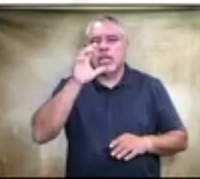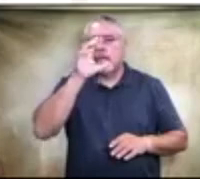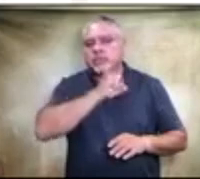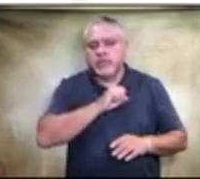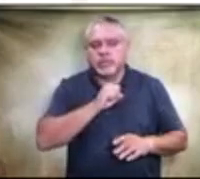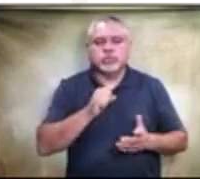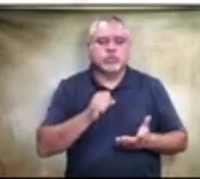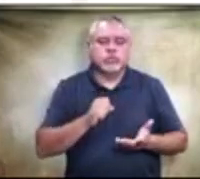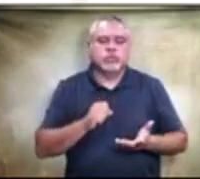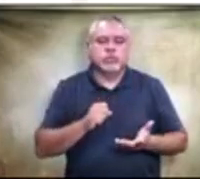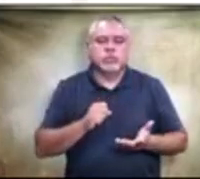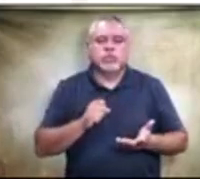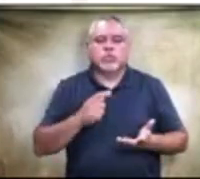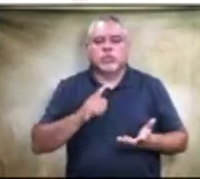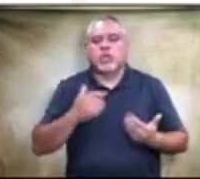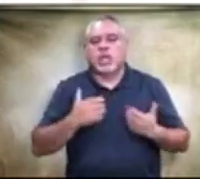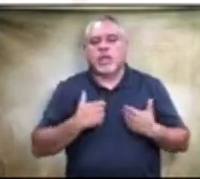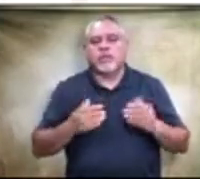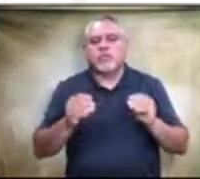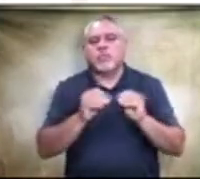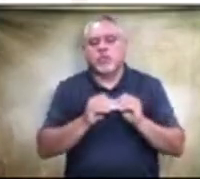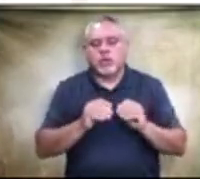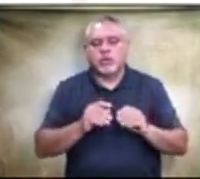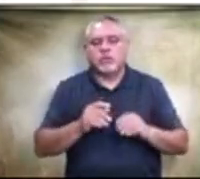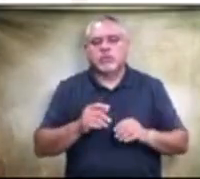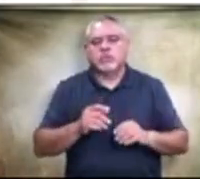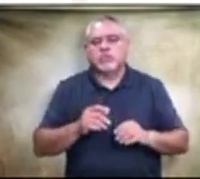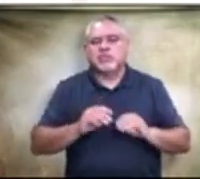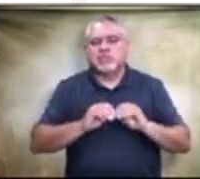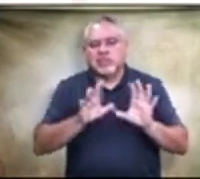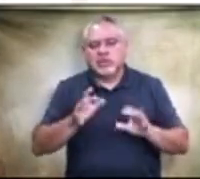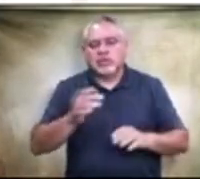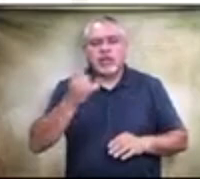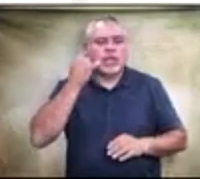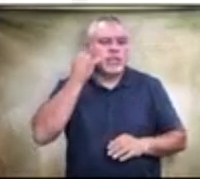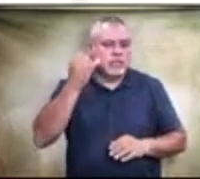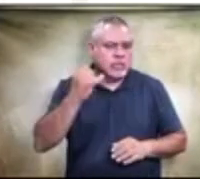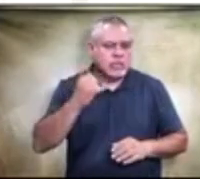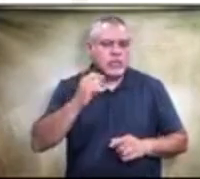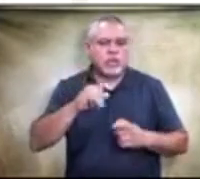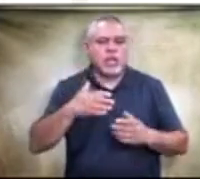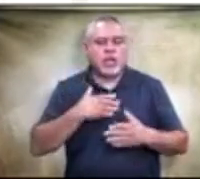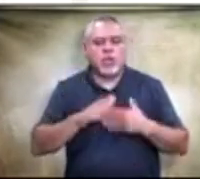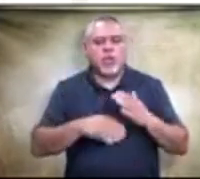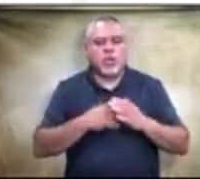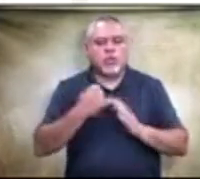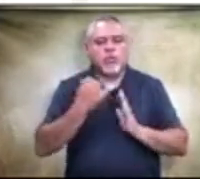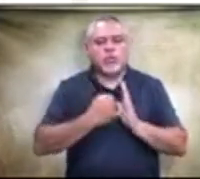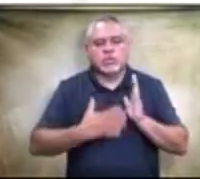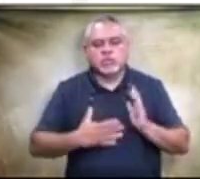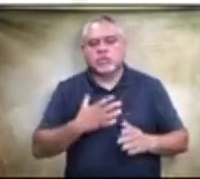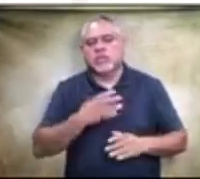and we will have a much better idea once we have both the architects and contractors on